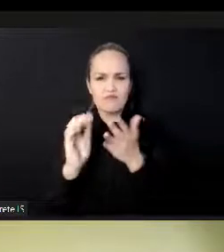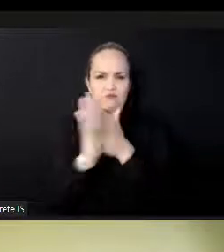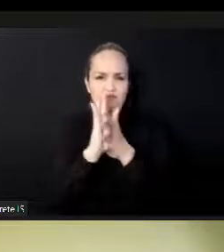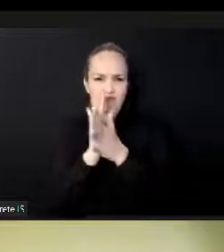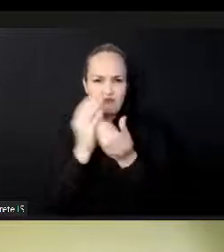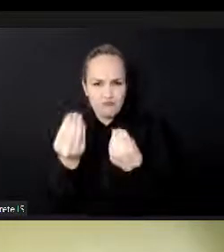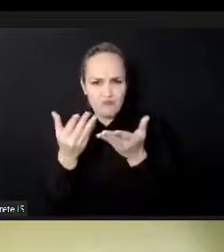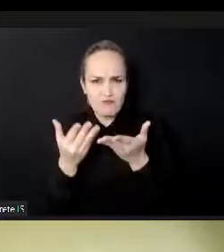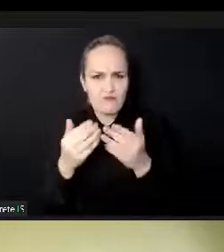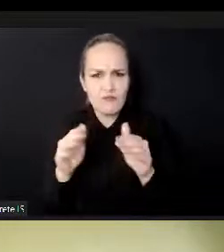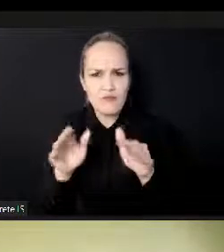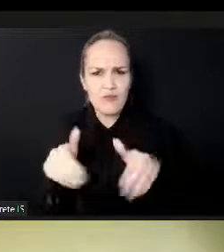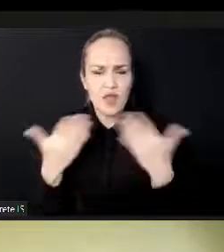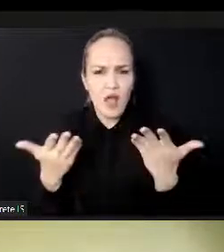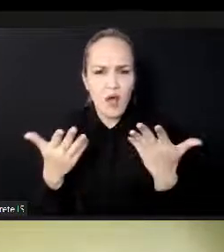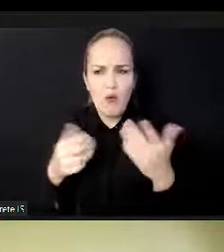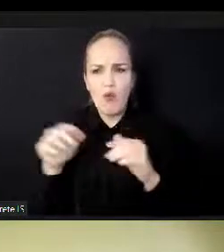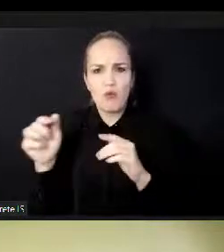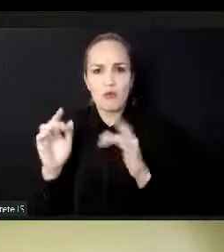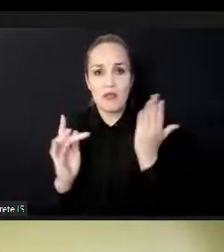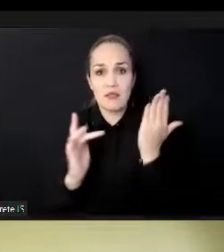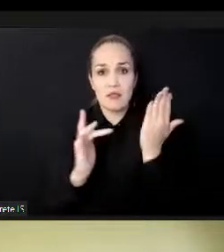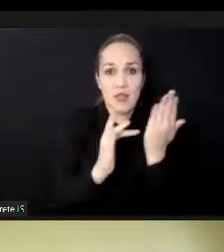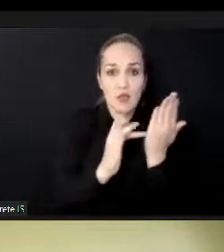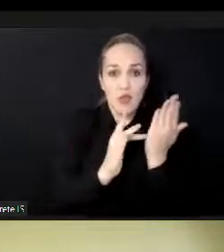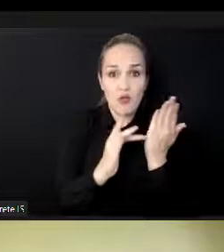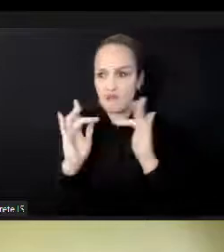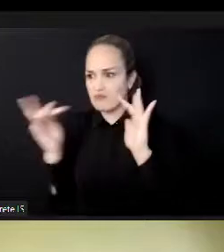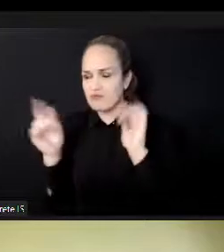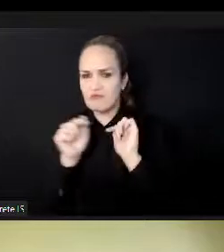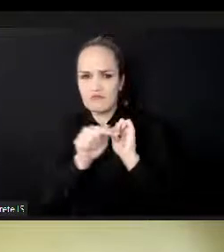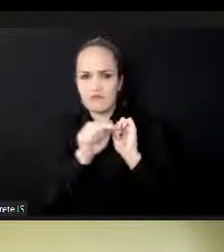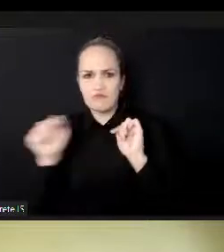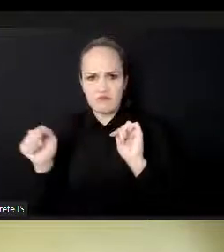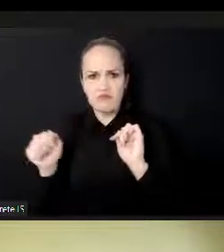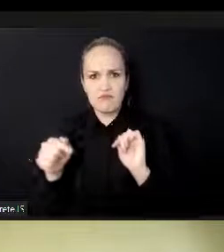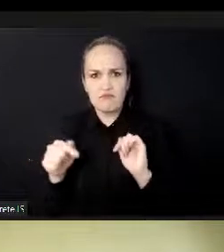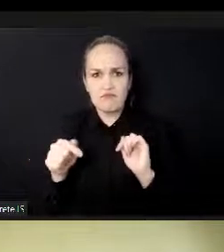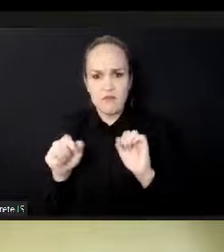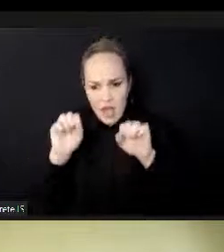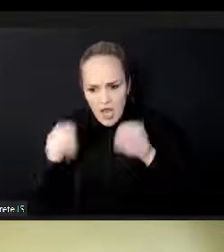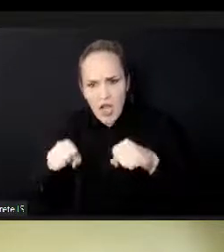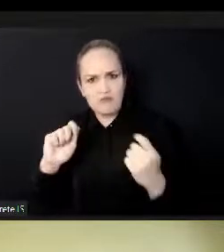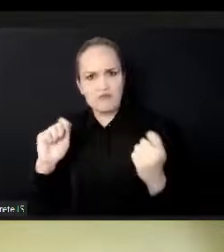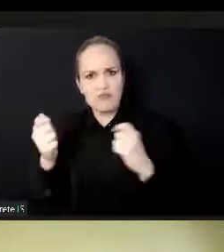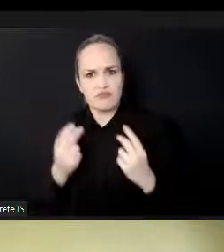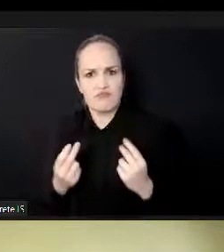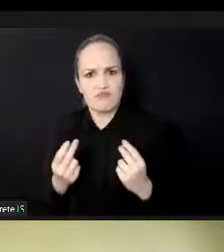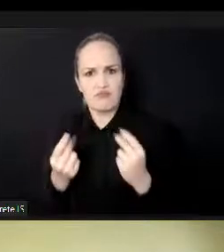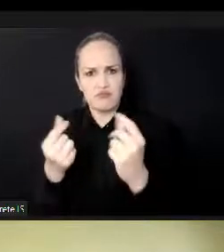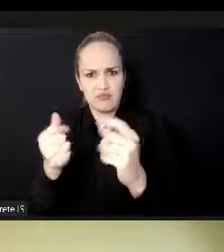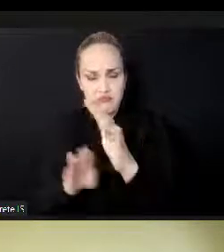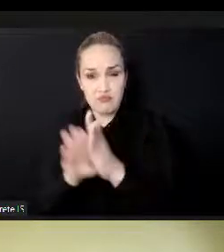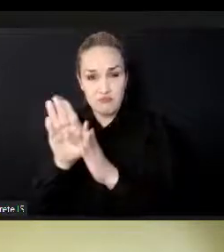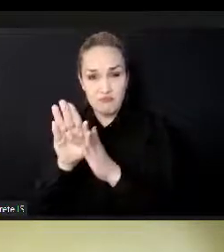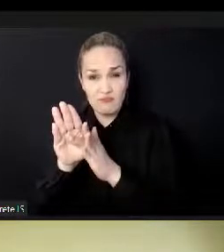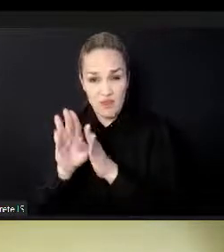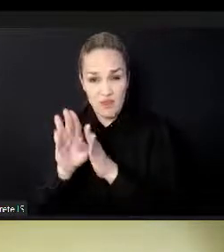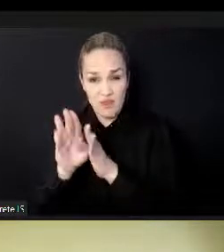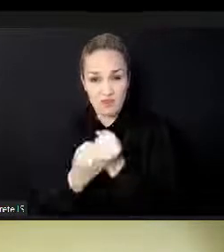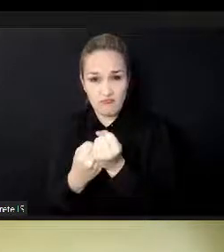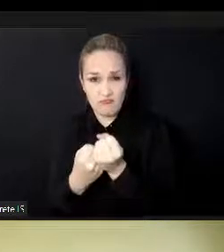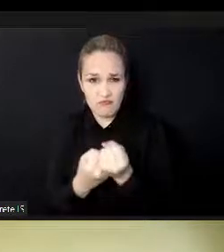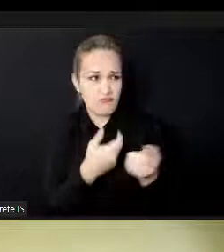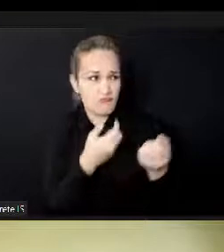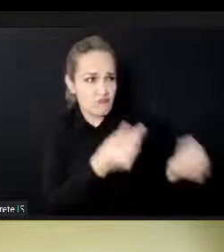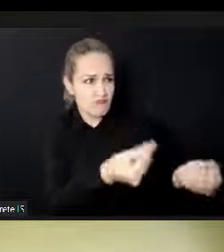to accelerate the, you know, the development of the creative industries, or in this case, music that you're working on